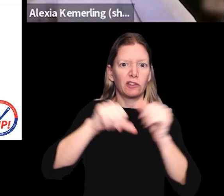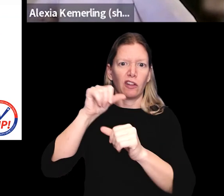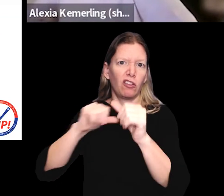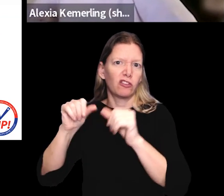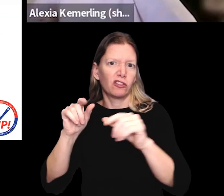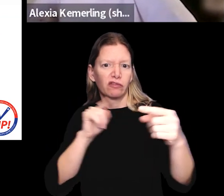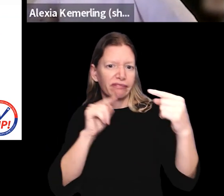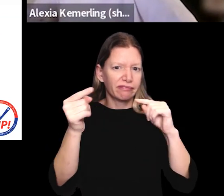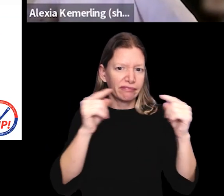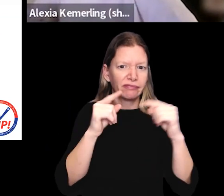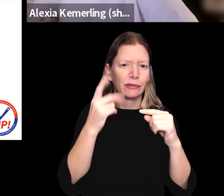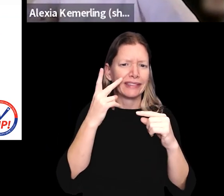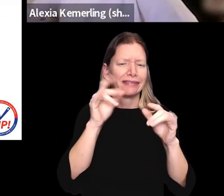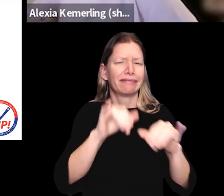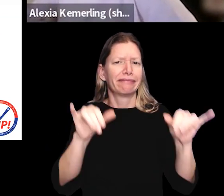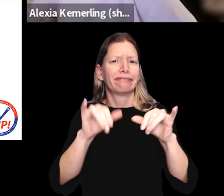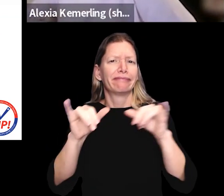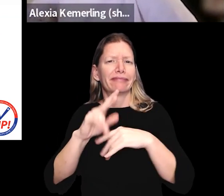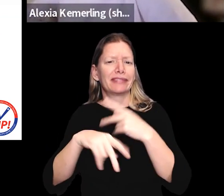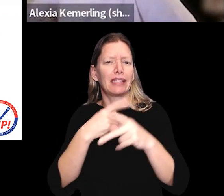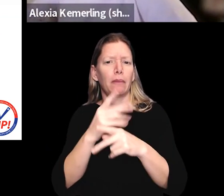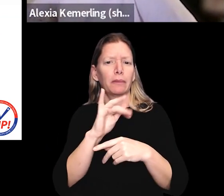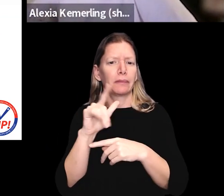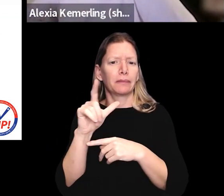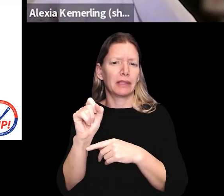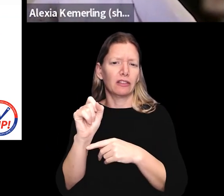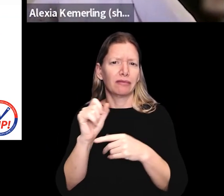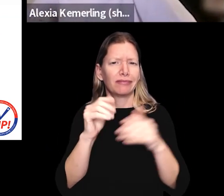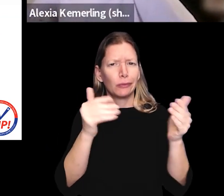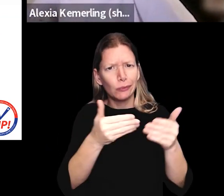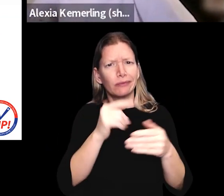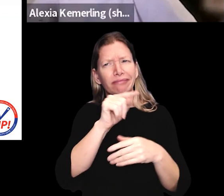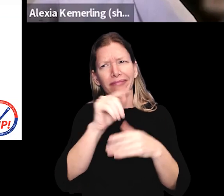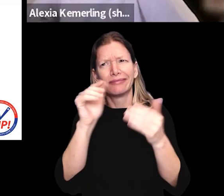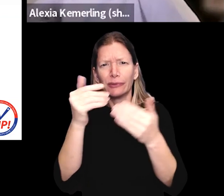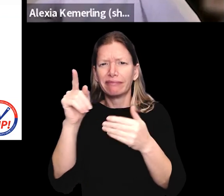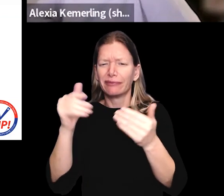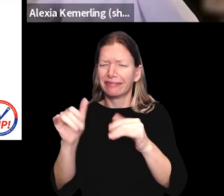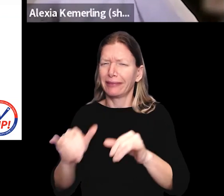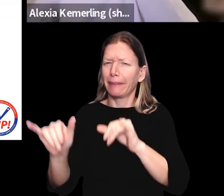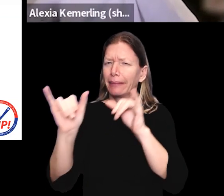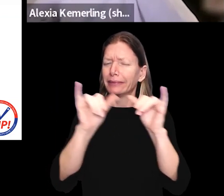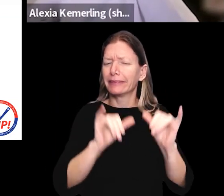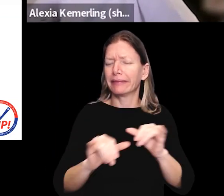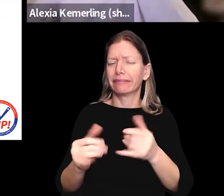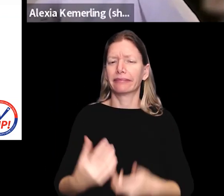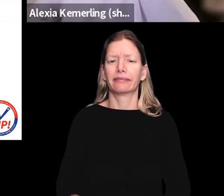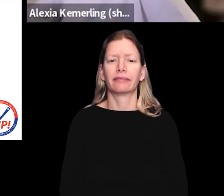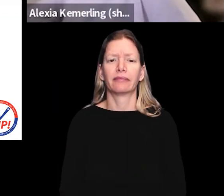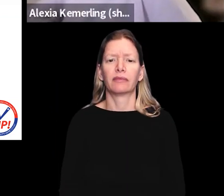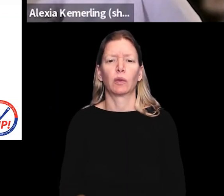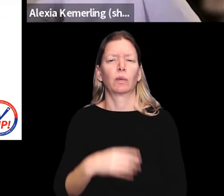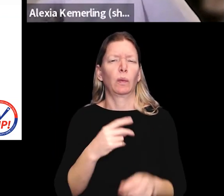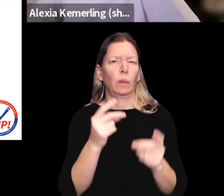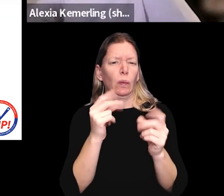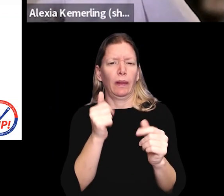often learn from each other, and so we see the same types of bills introduced place after place.